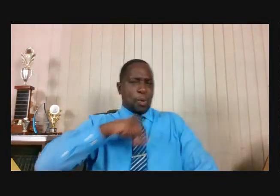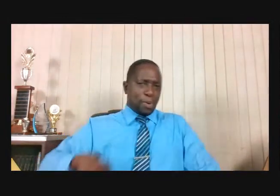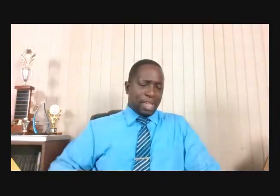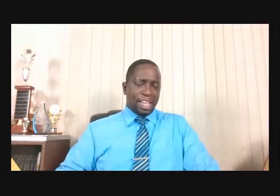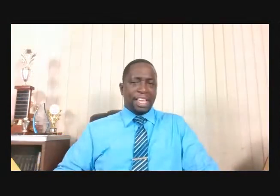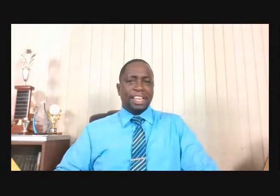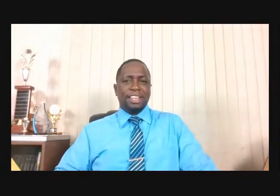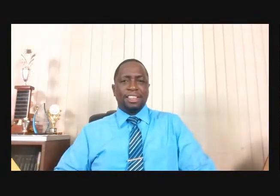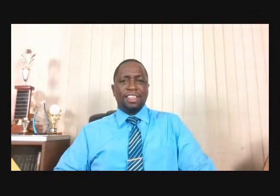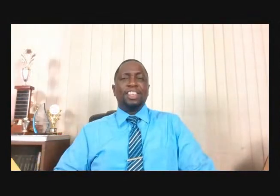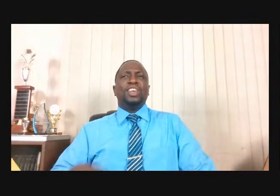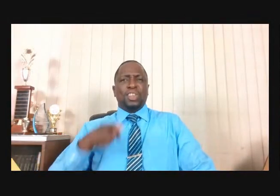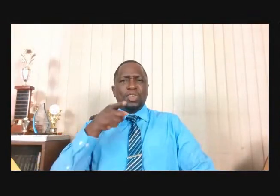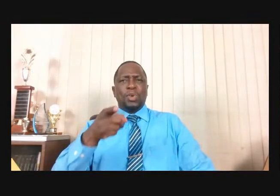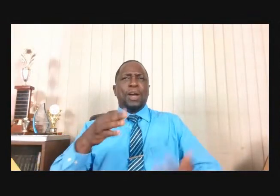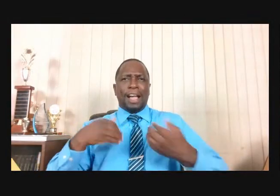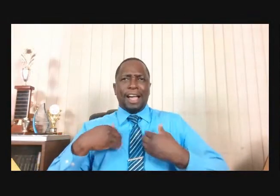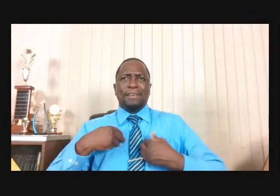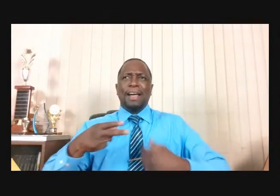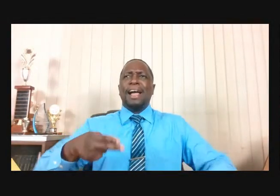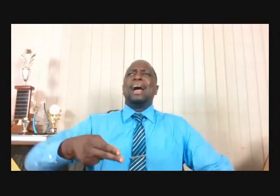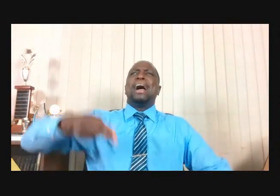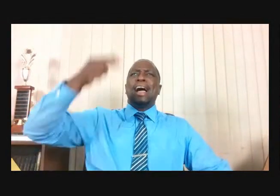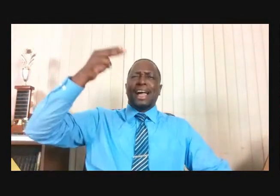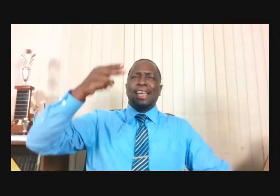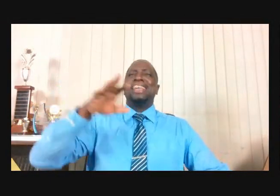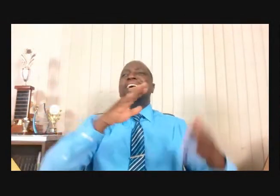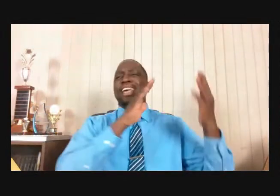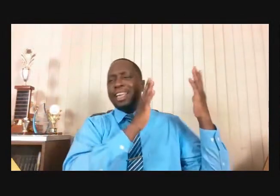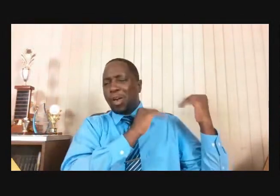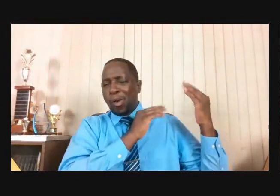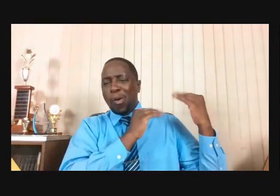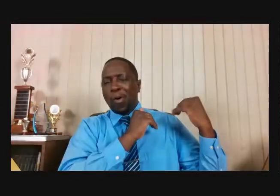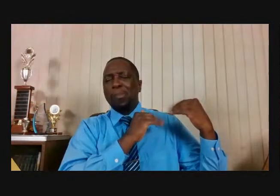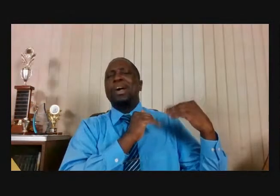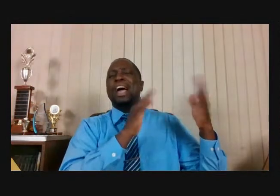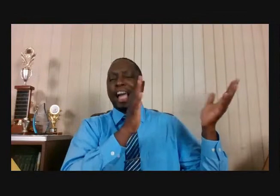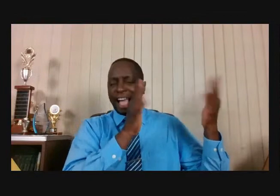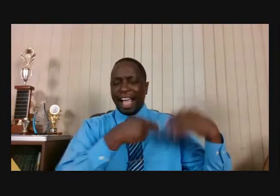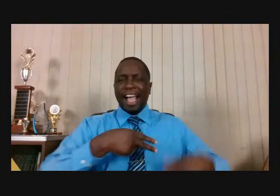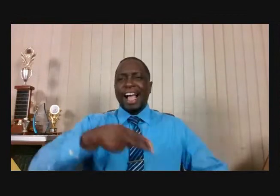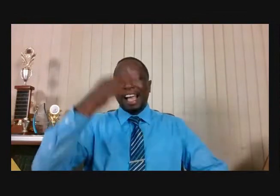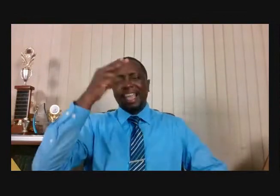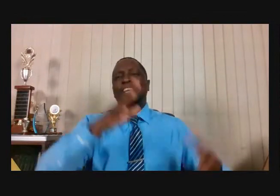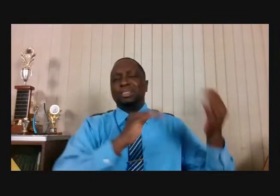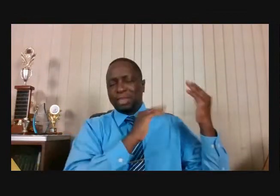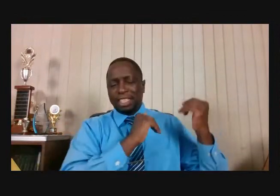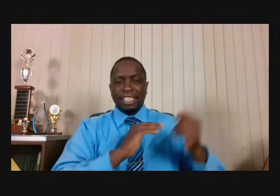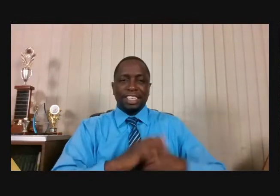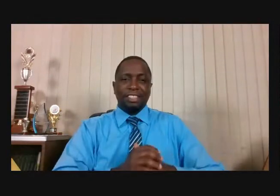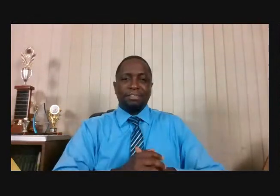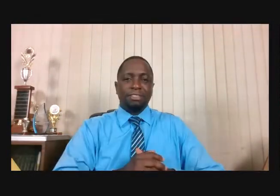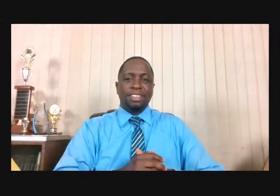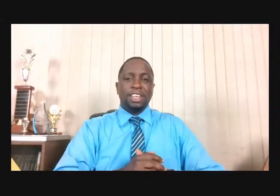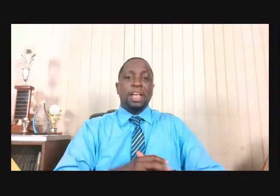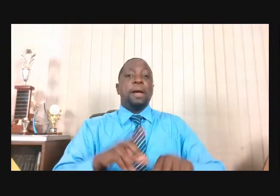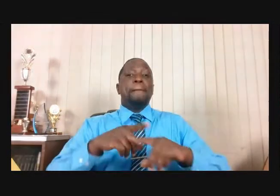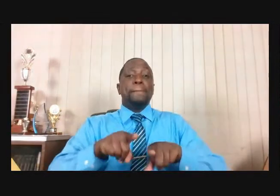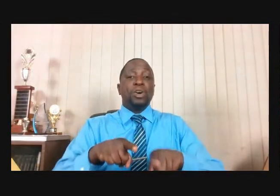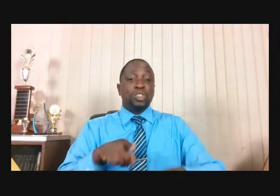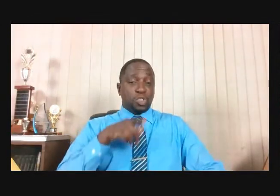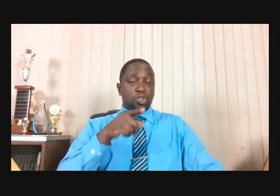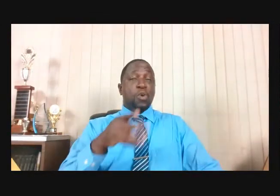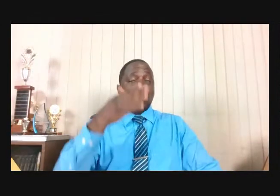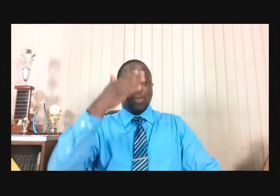expectations exceeded even mine. Elijah, you forgot to